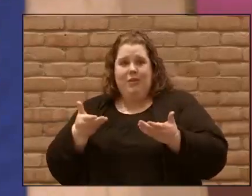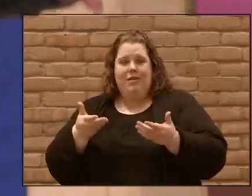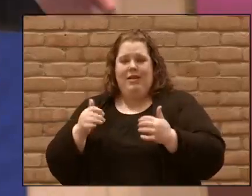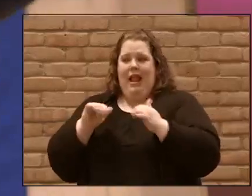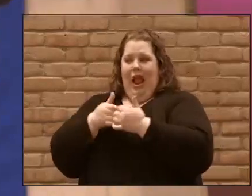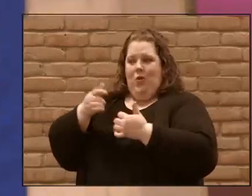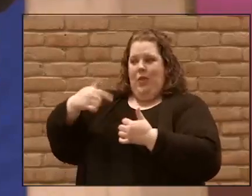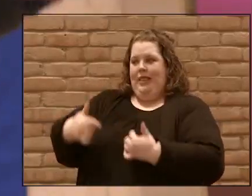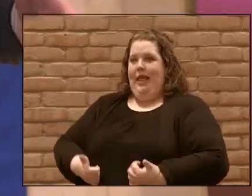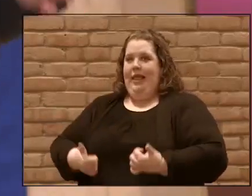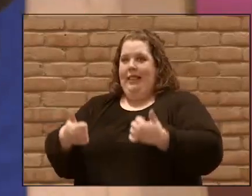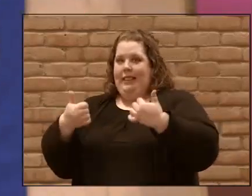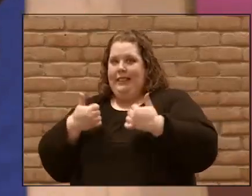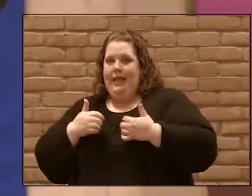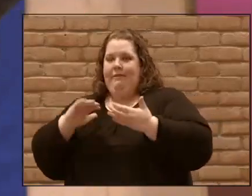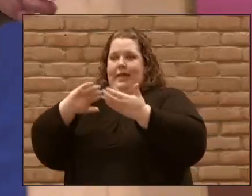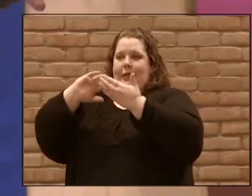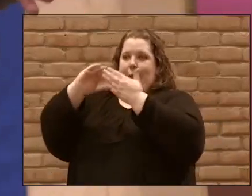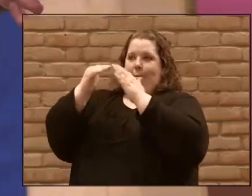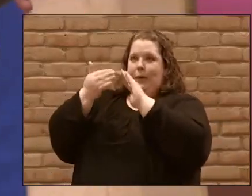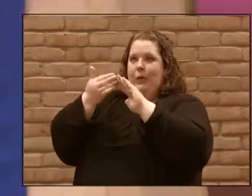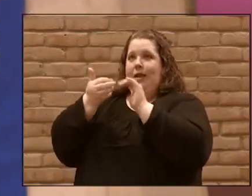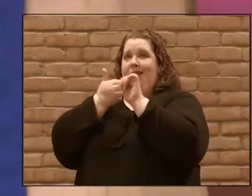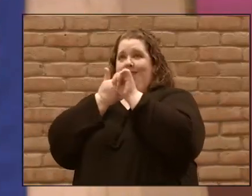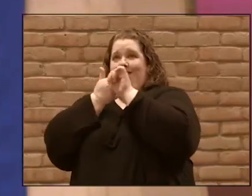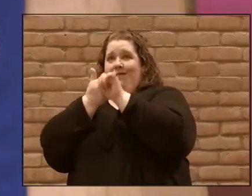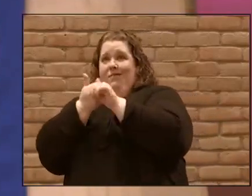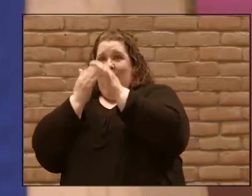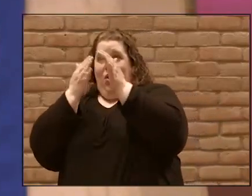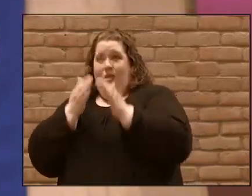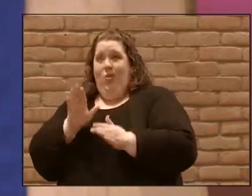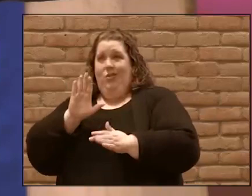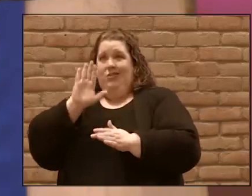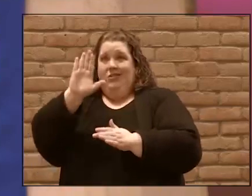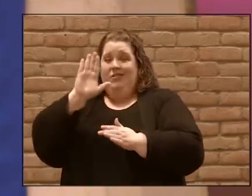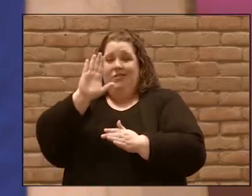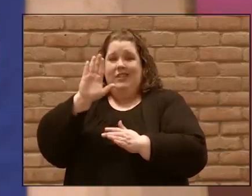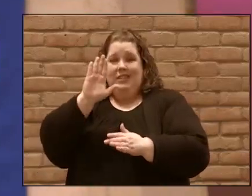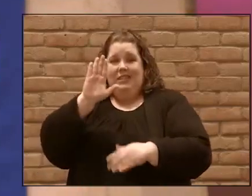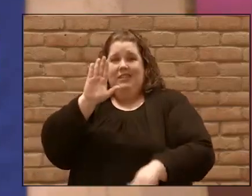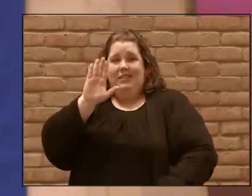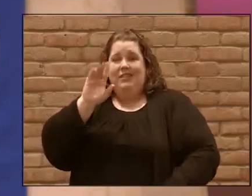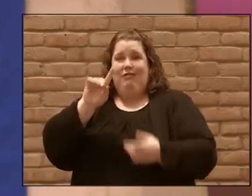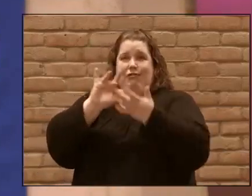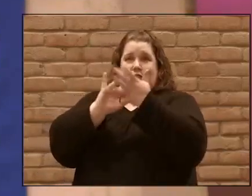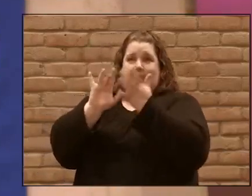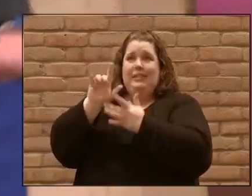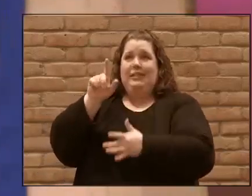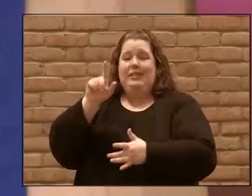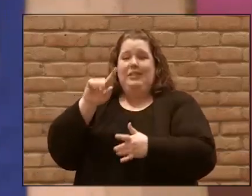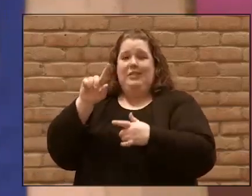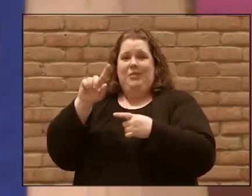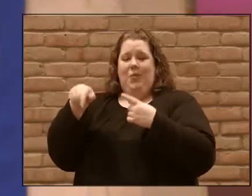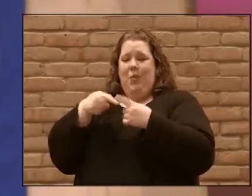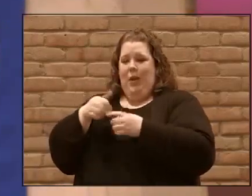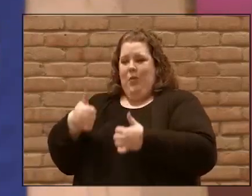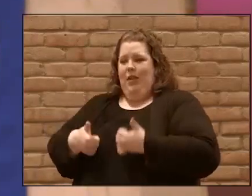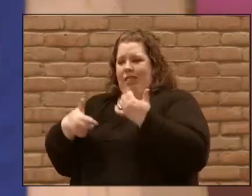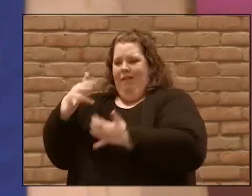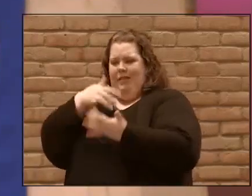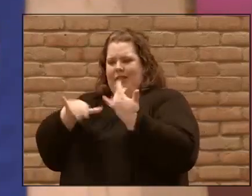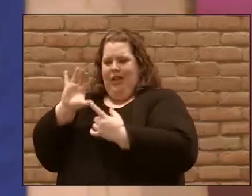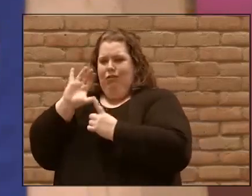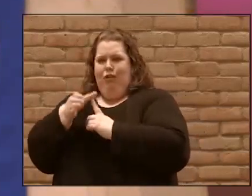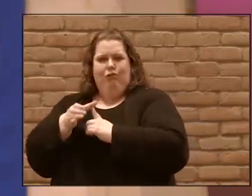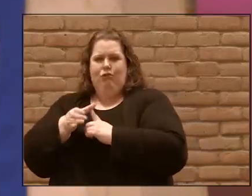in community as followers of Jesus in a culture where we have no say, where we are not